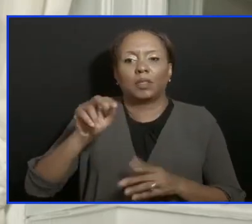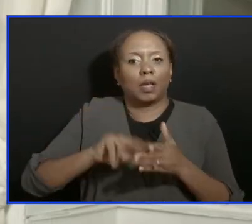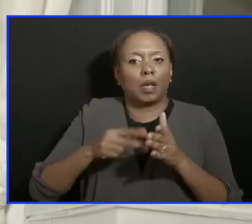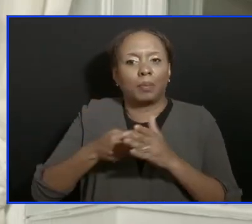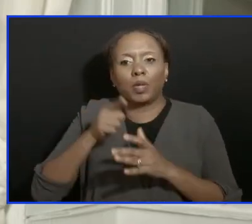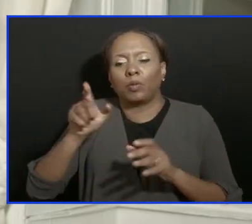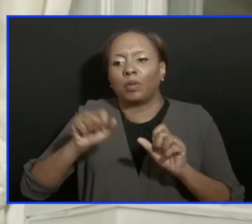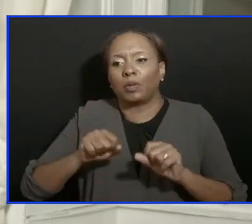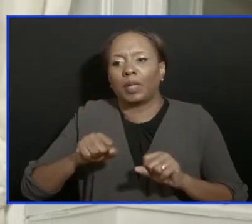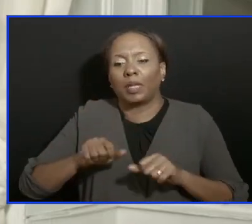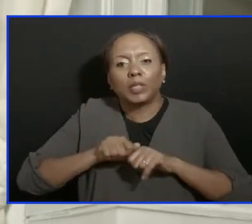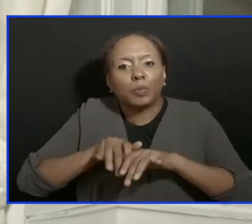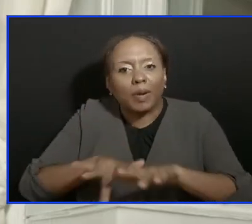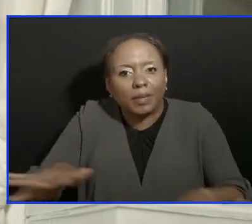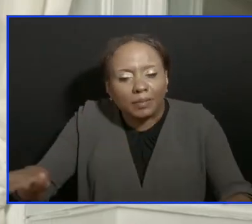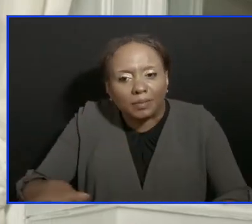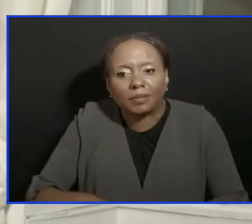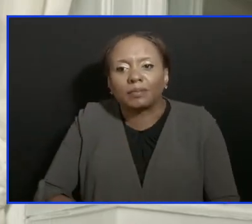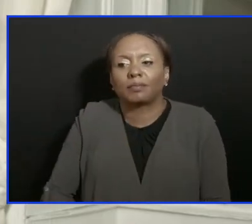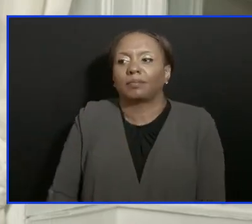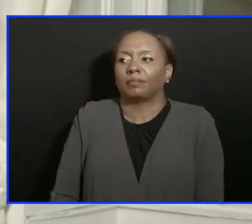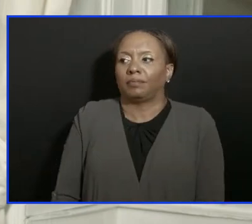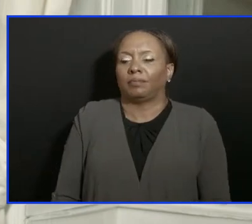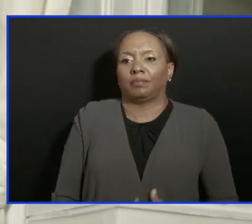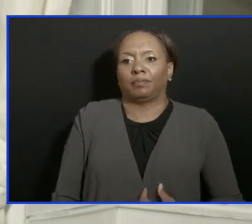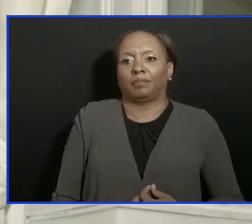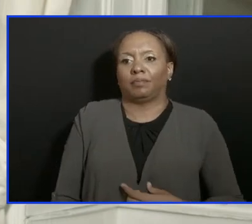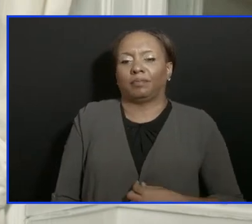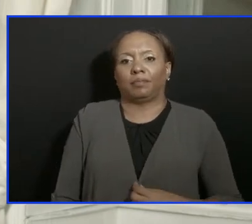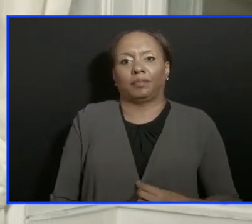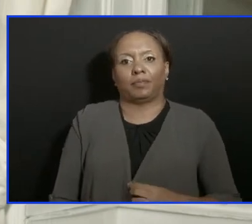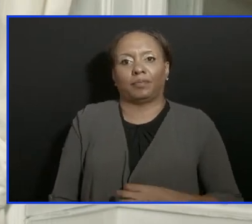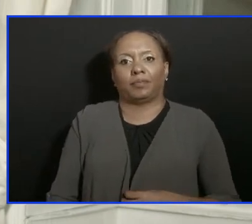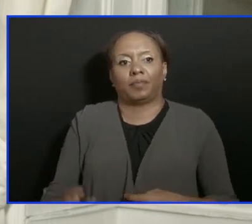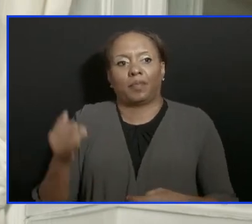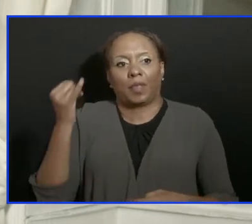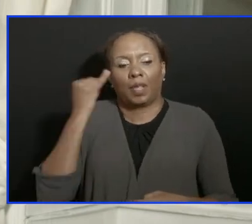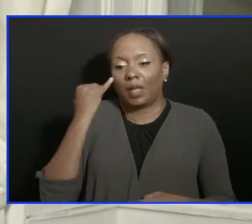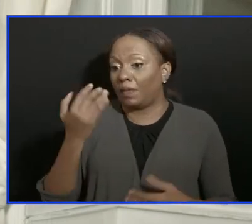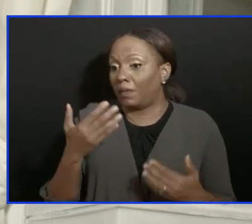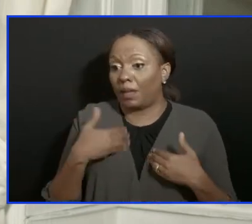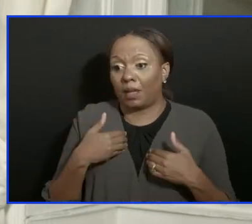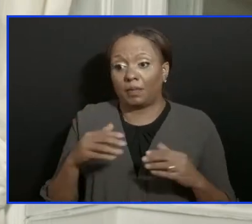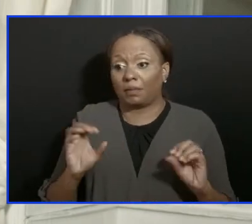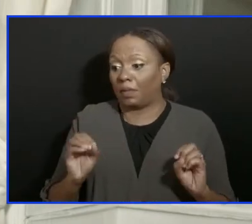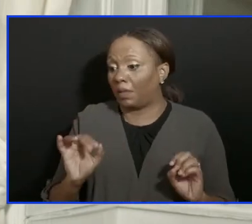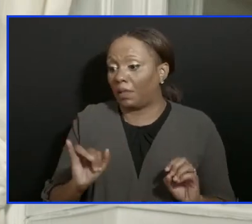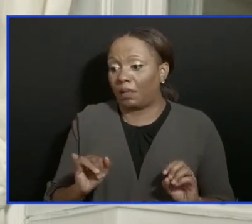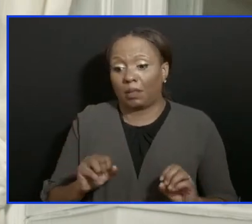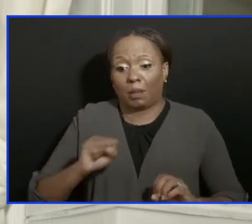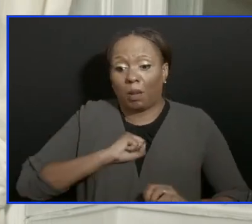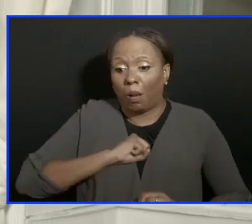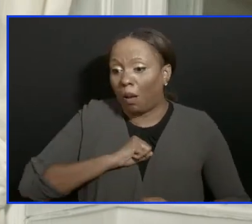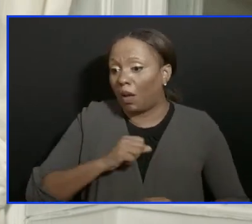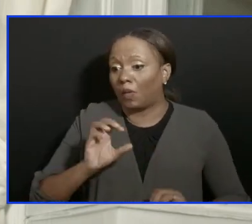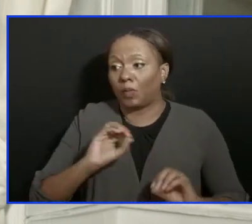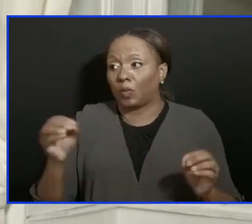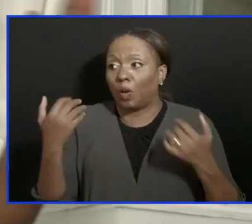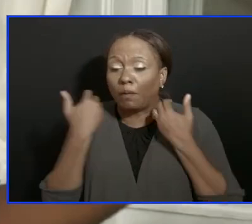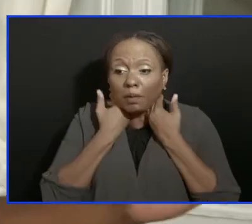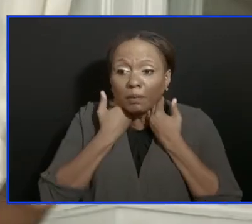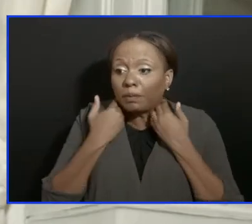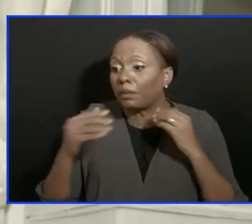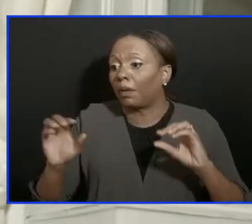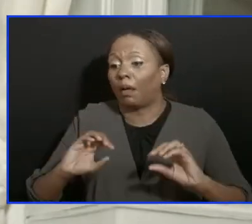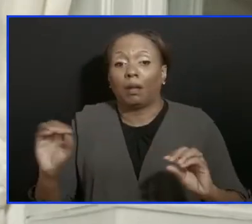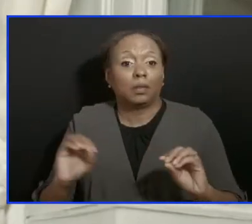After about day 8.1, starting to day 10, if you have no symptoms of asymptomatic, it means as far as day 13 for those who develop symptoms